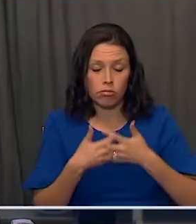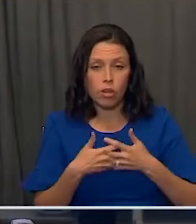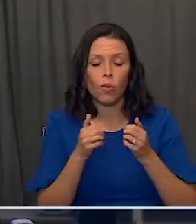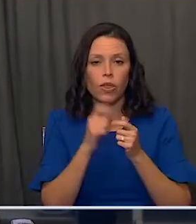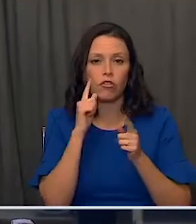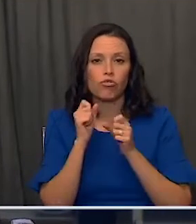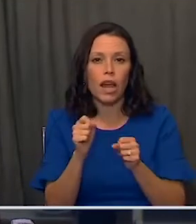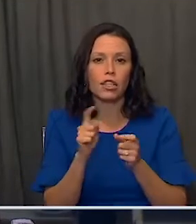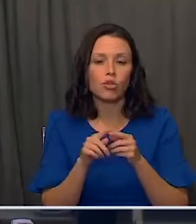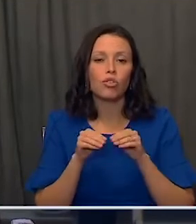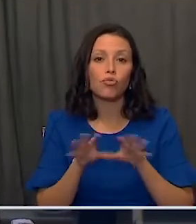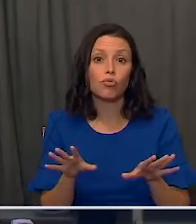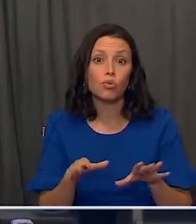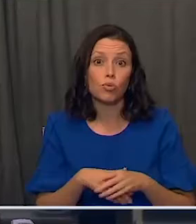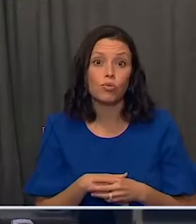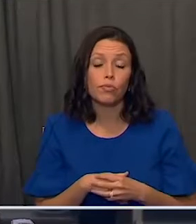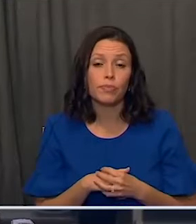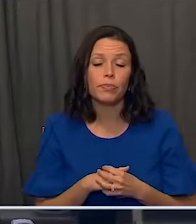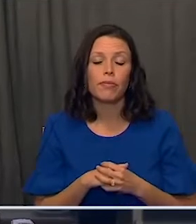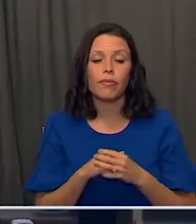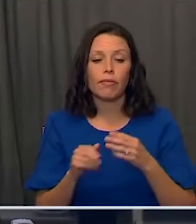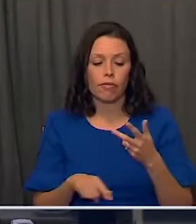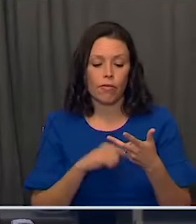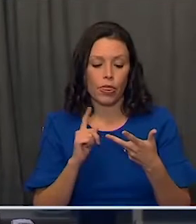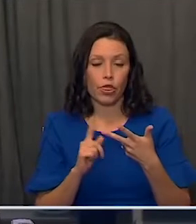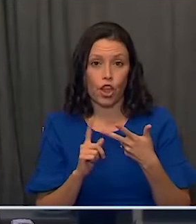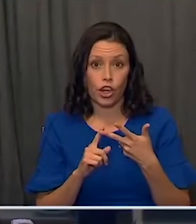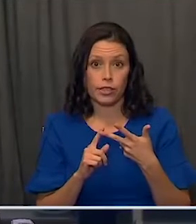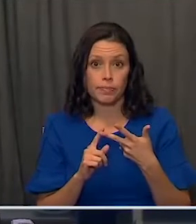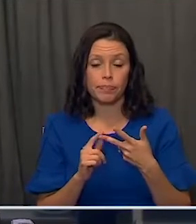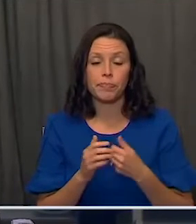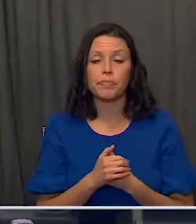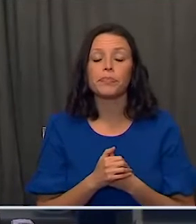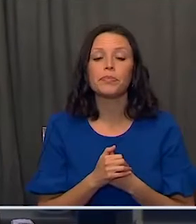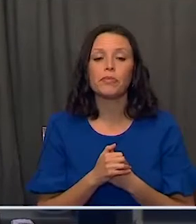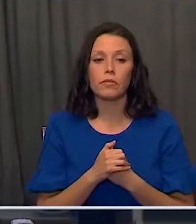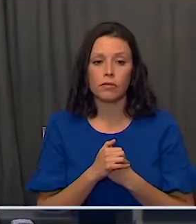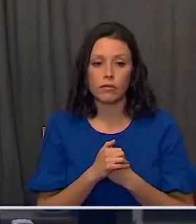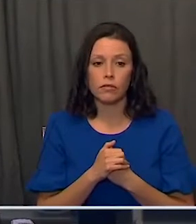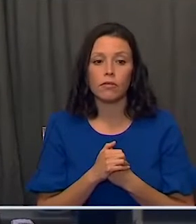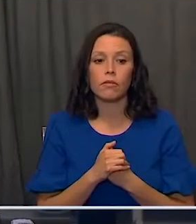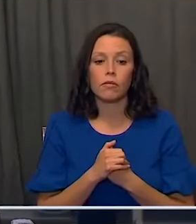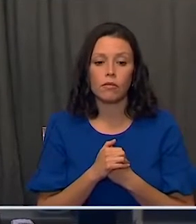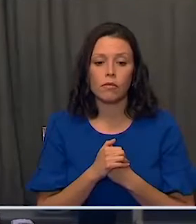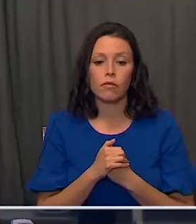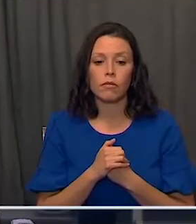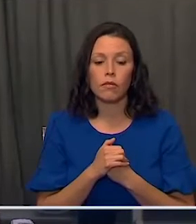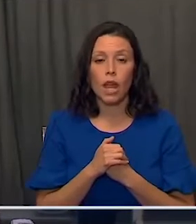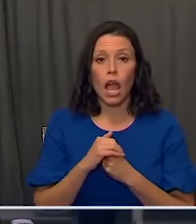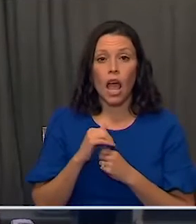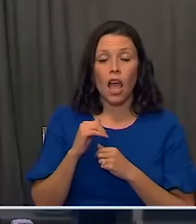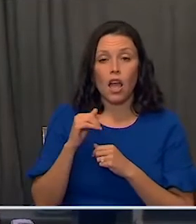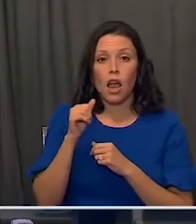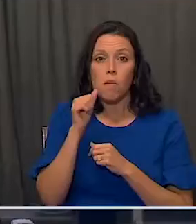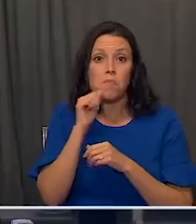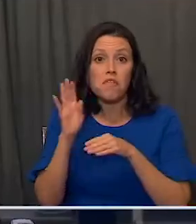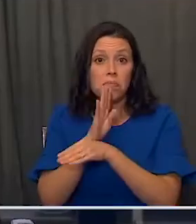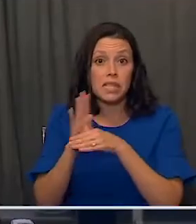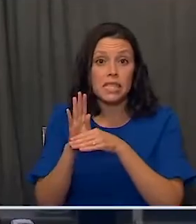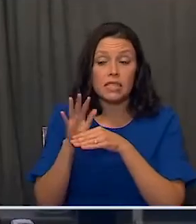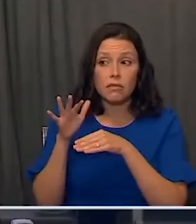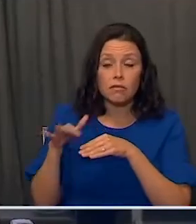strategy for distribution. Third, we took the capacity of the industry, commercial